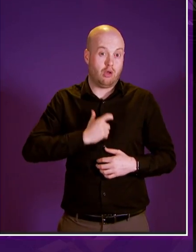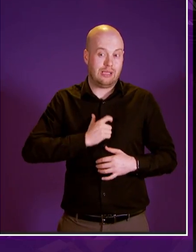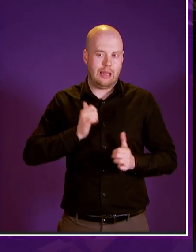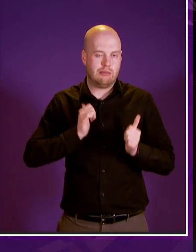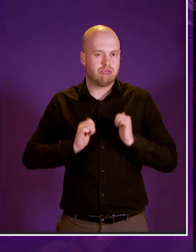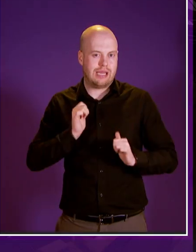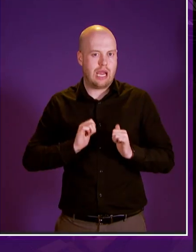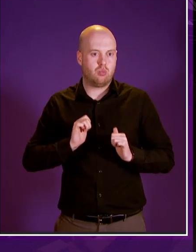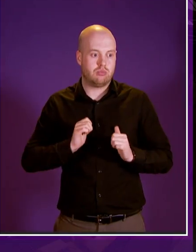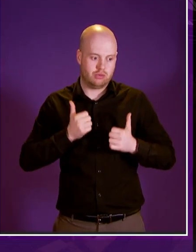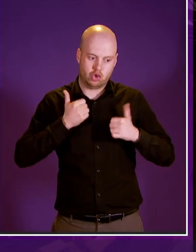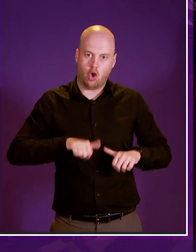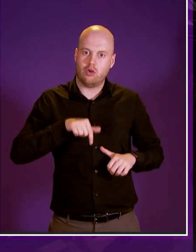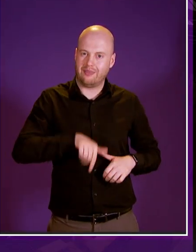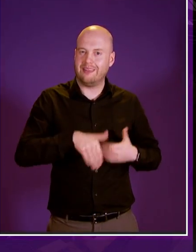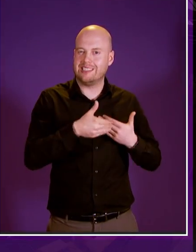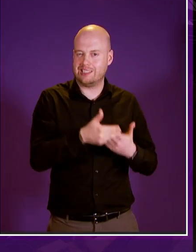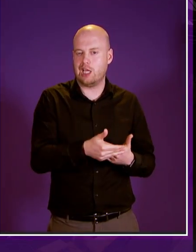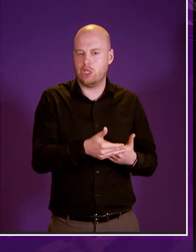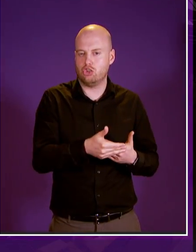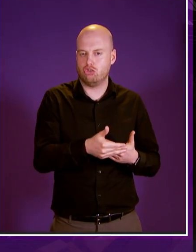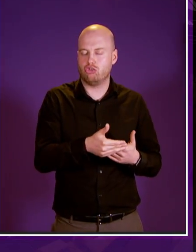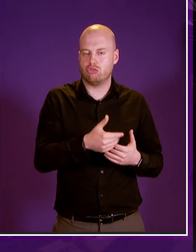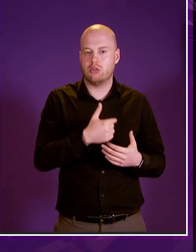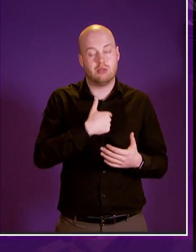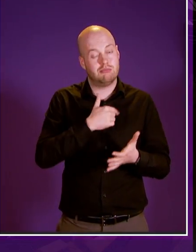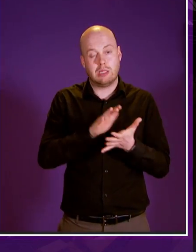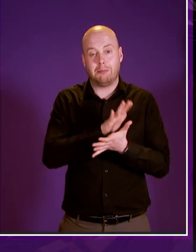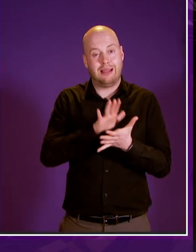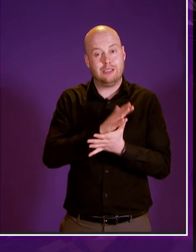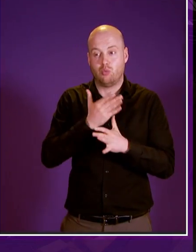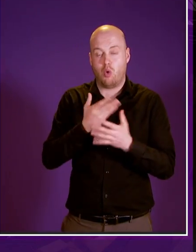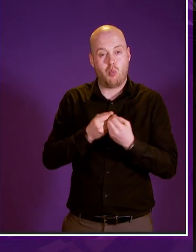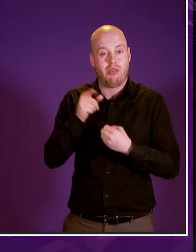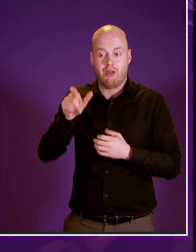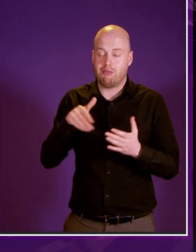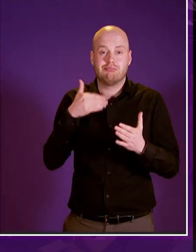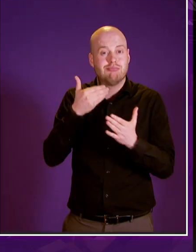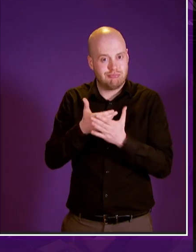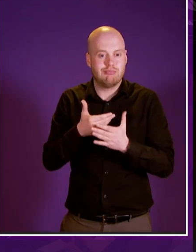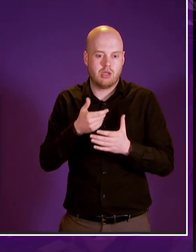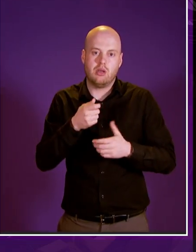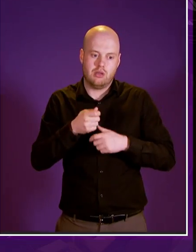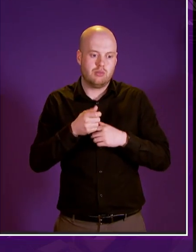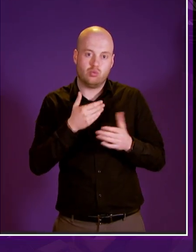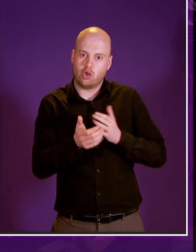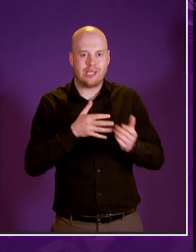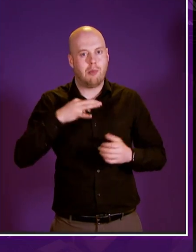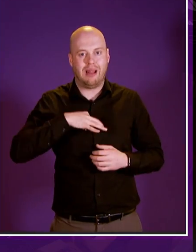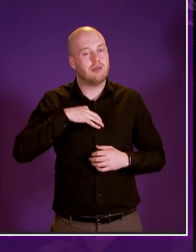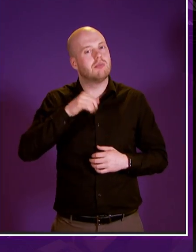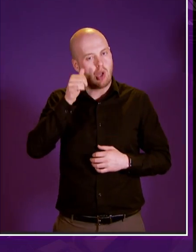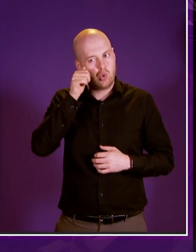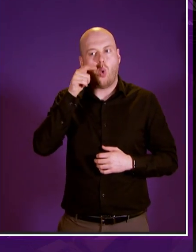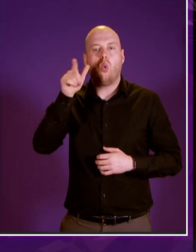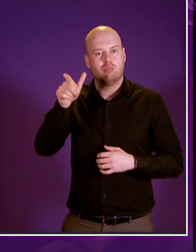to this stage and i was very pleased to work with jean freeman on this issue of uptake and the automation of benefits because i know she shares